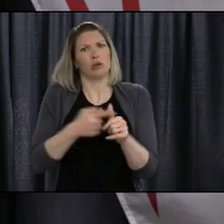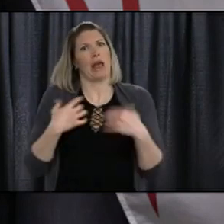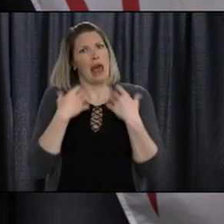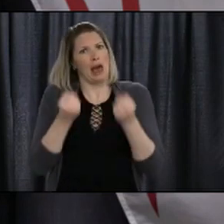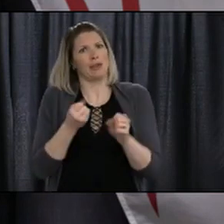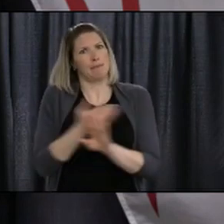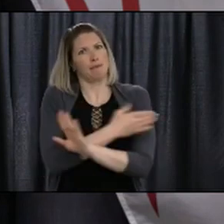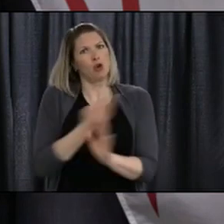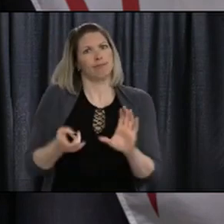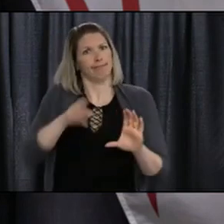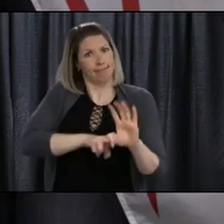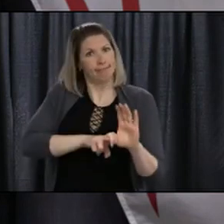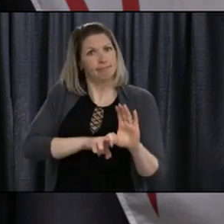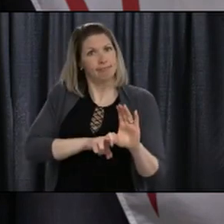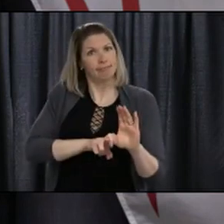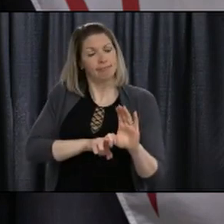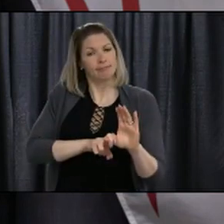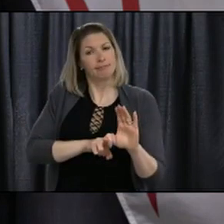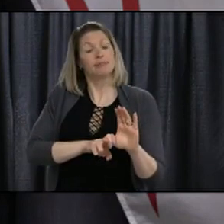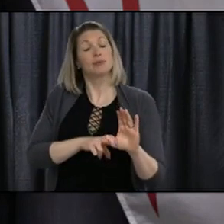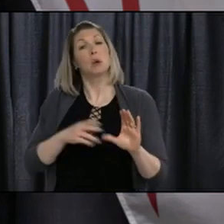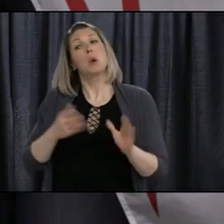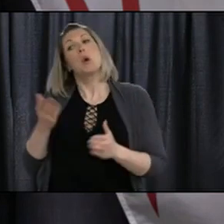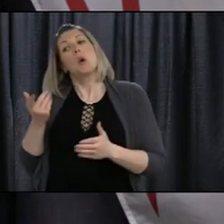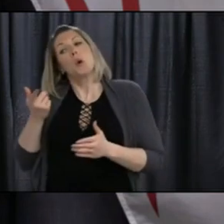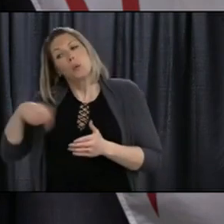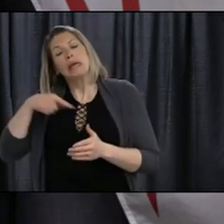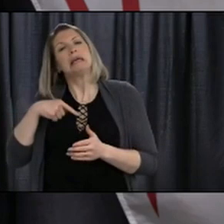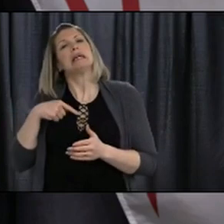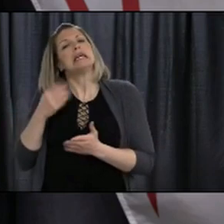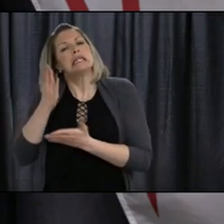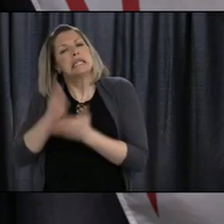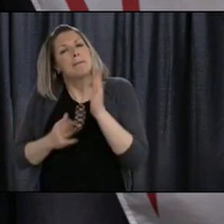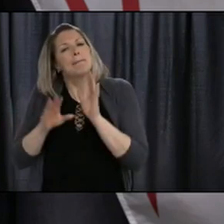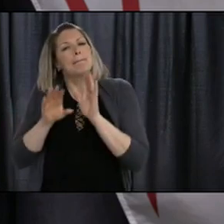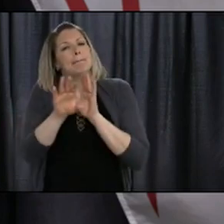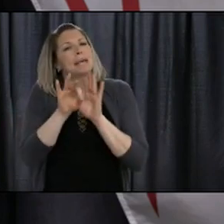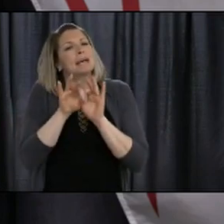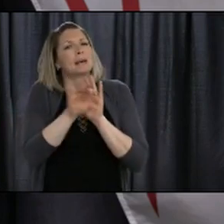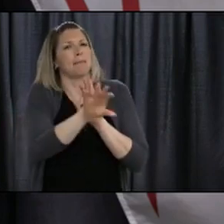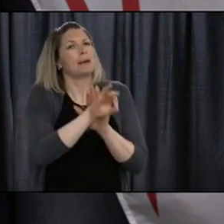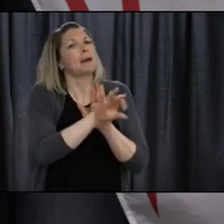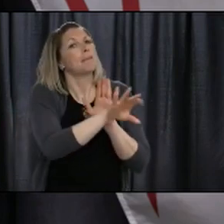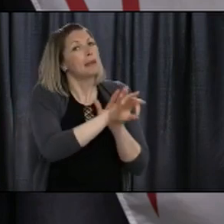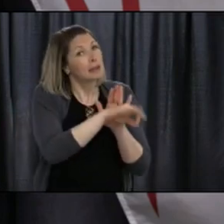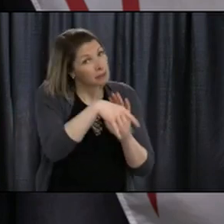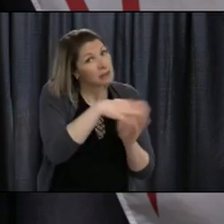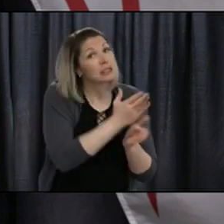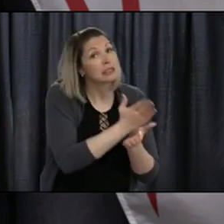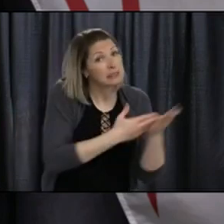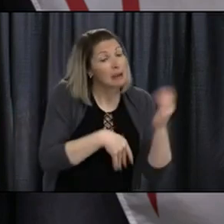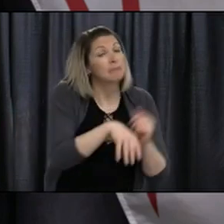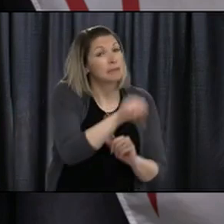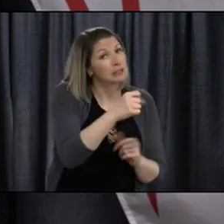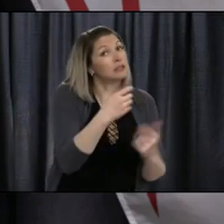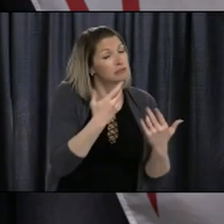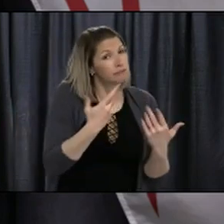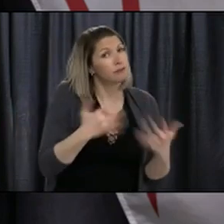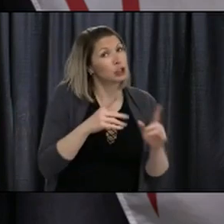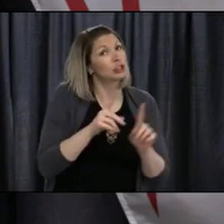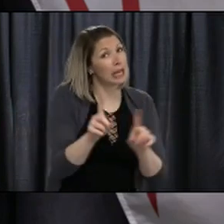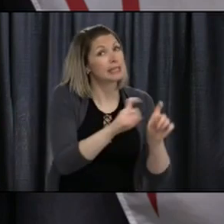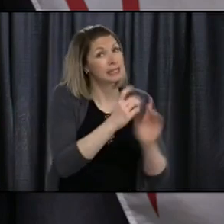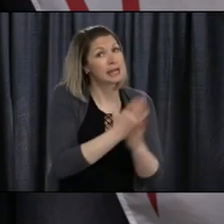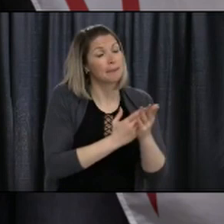testing of asymptomatic people. We're asking anyone who's going into a nursing home, a long-term care facility,